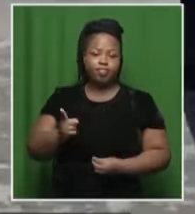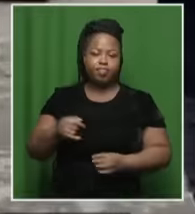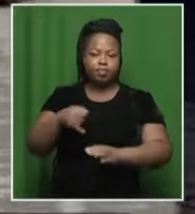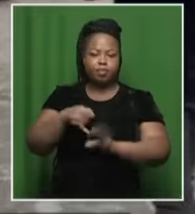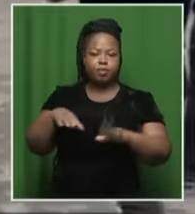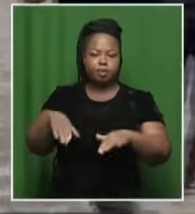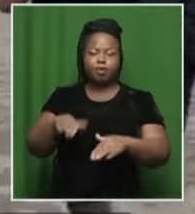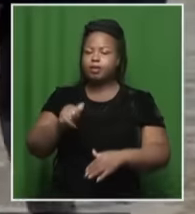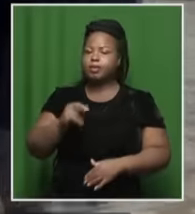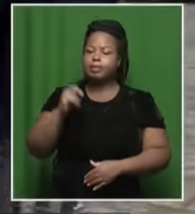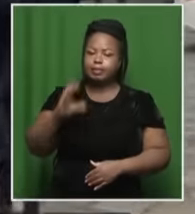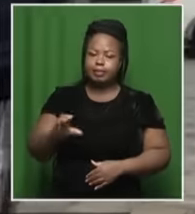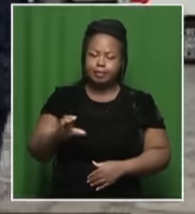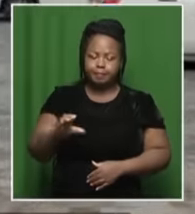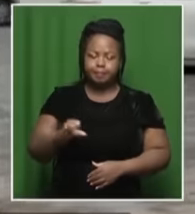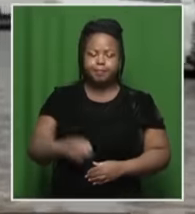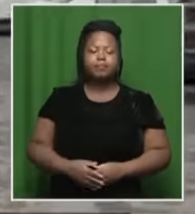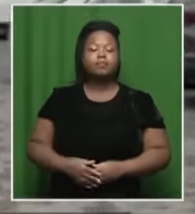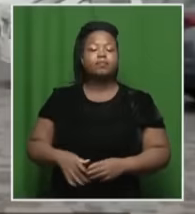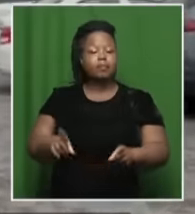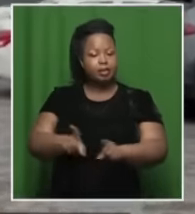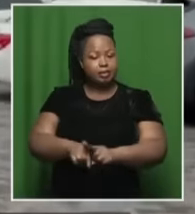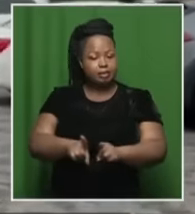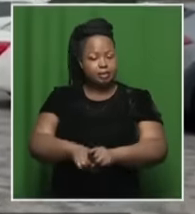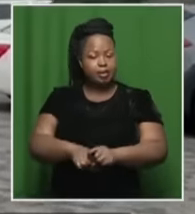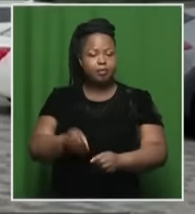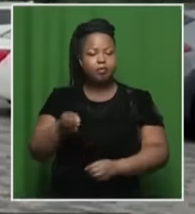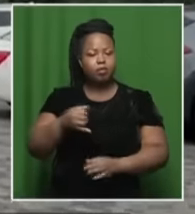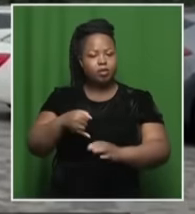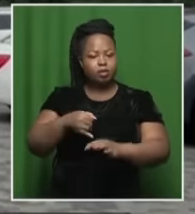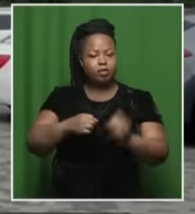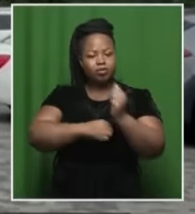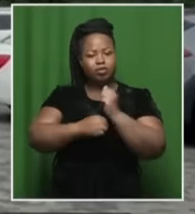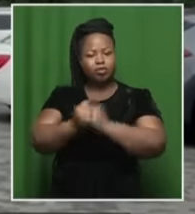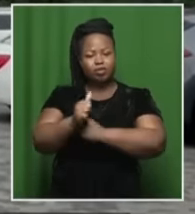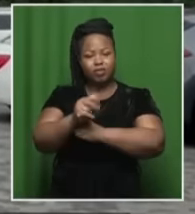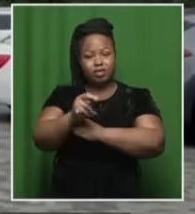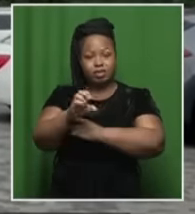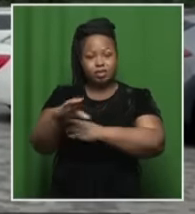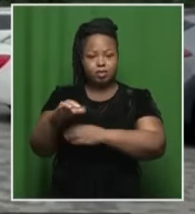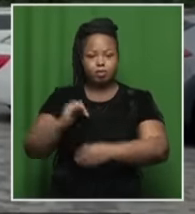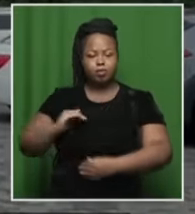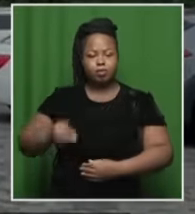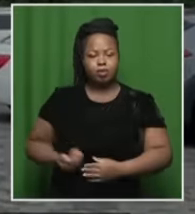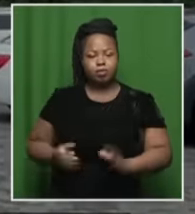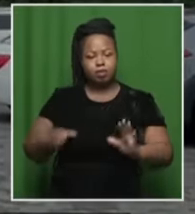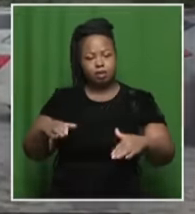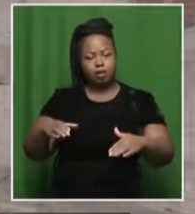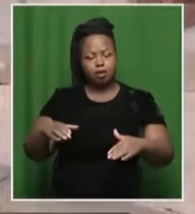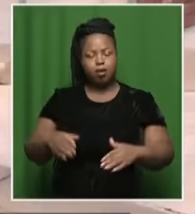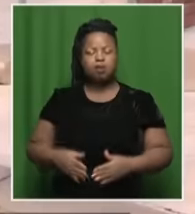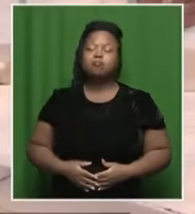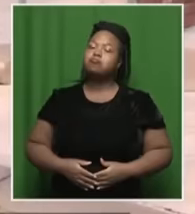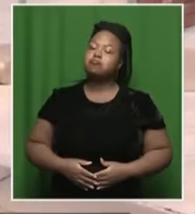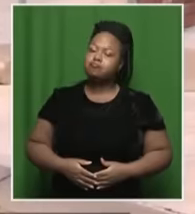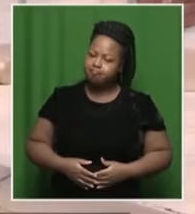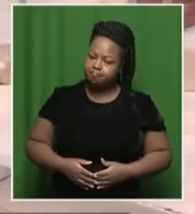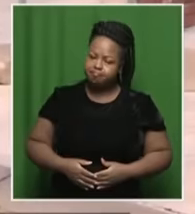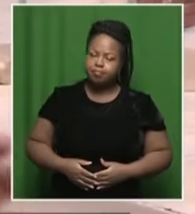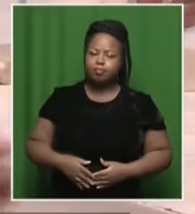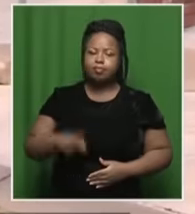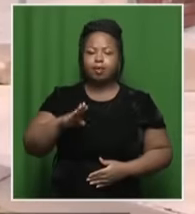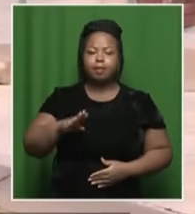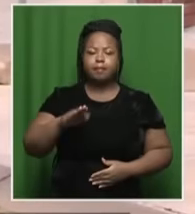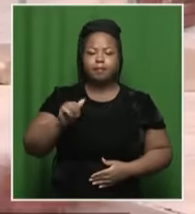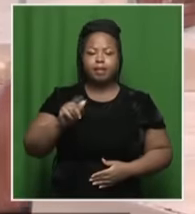National Congress as well, and also within the structures of the ANC Women's League. So, effectively, Balega